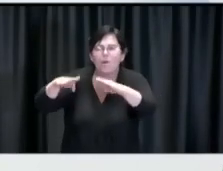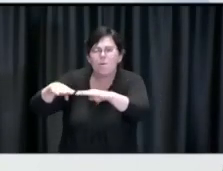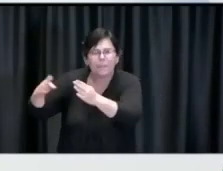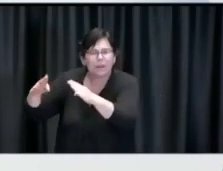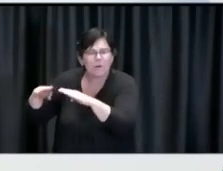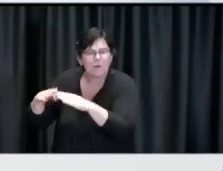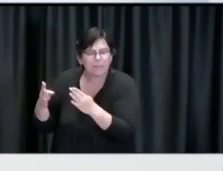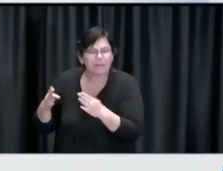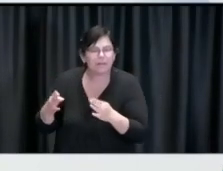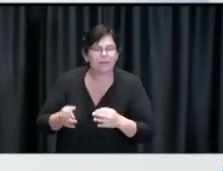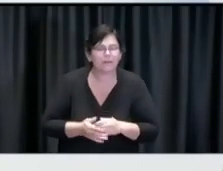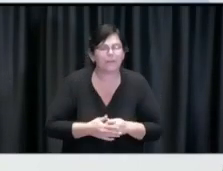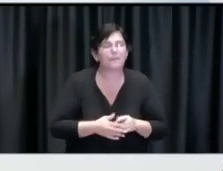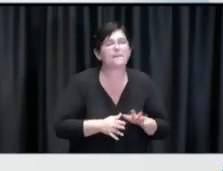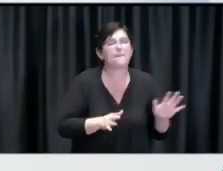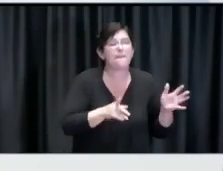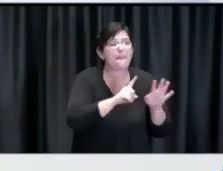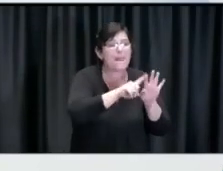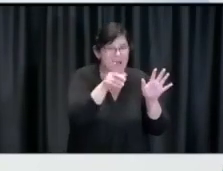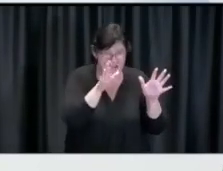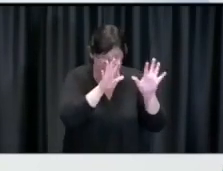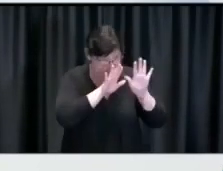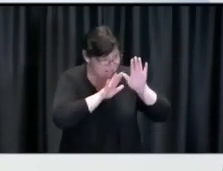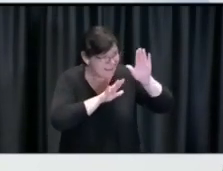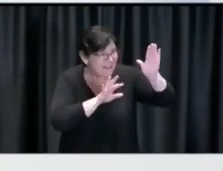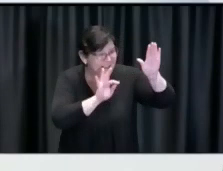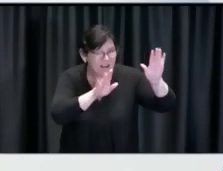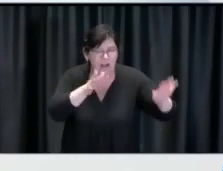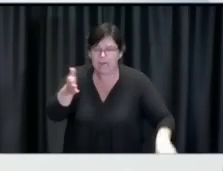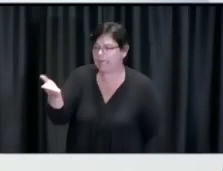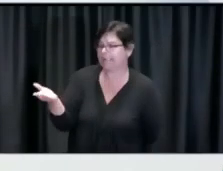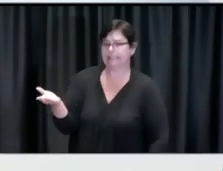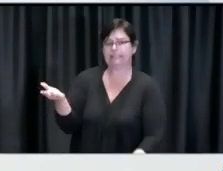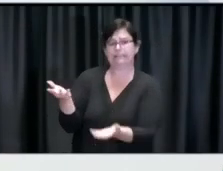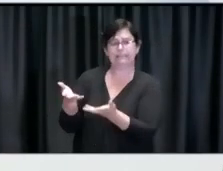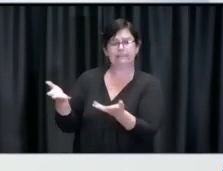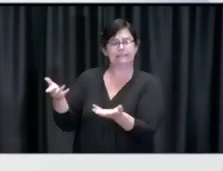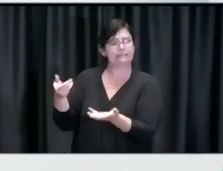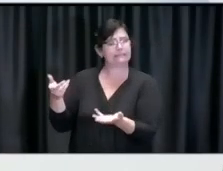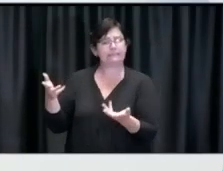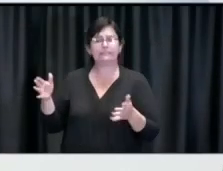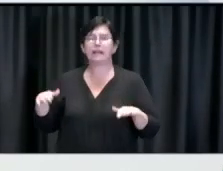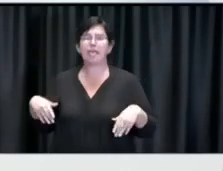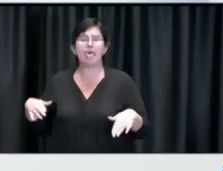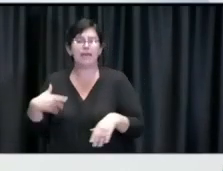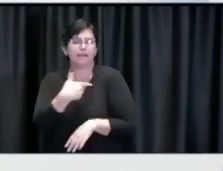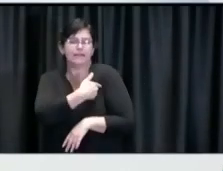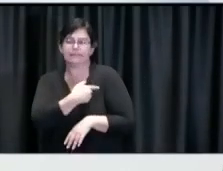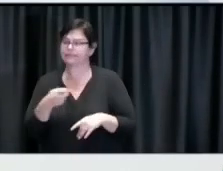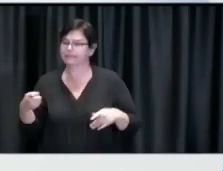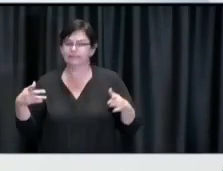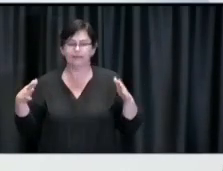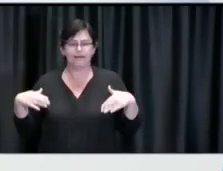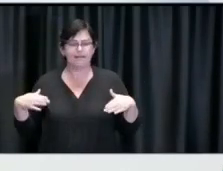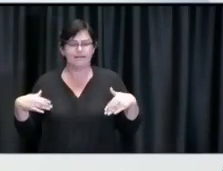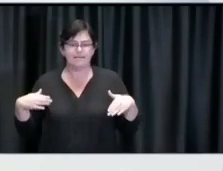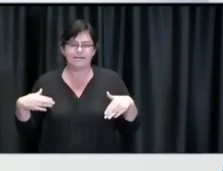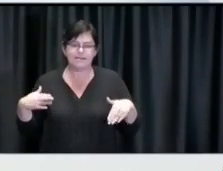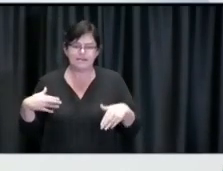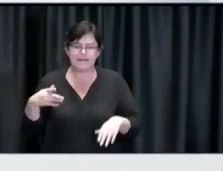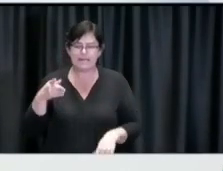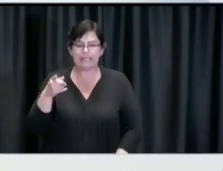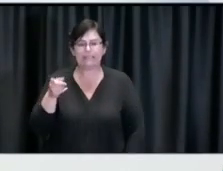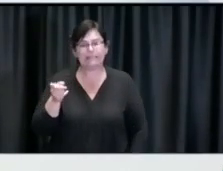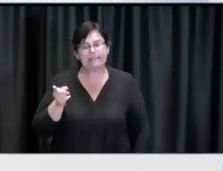We're at a point in the pandemic where Toronto is in two places at once. The